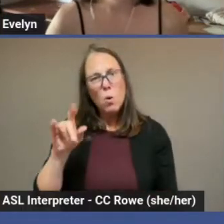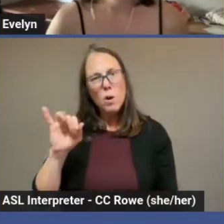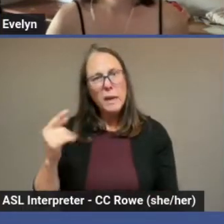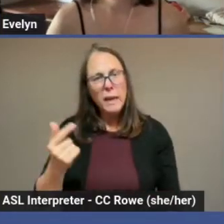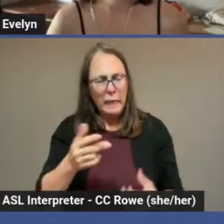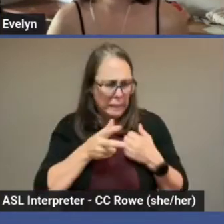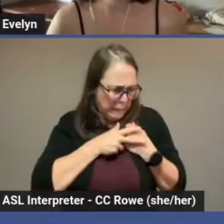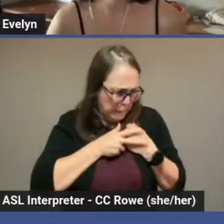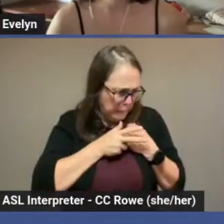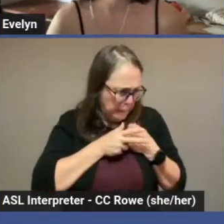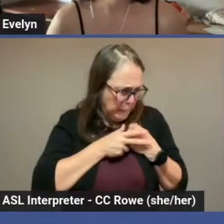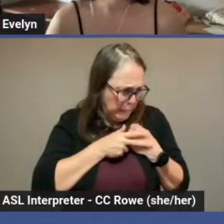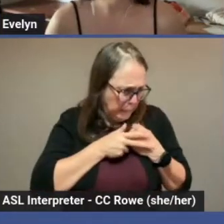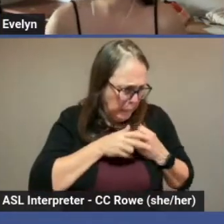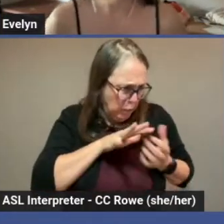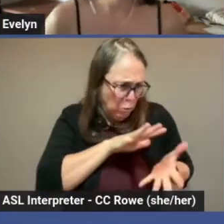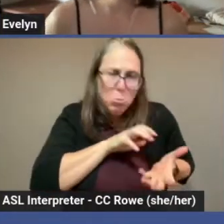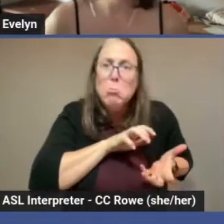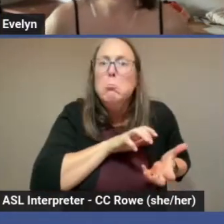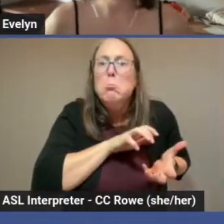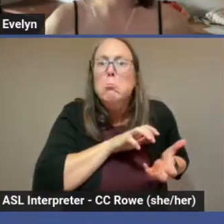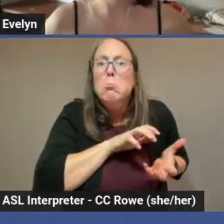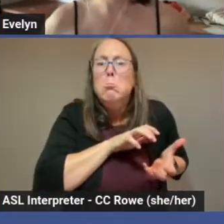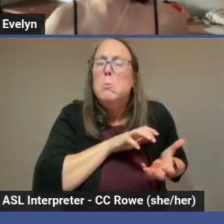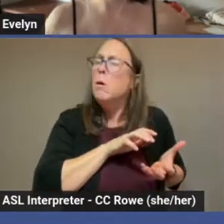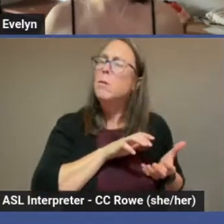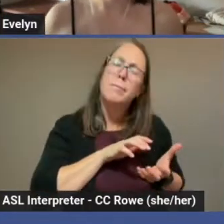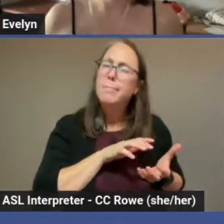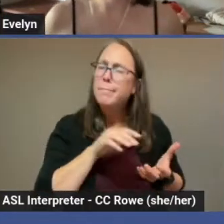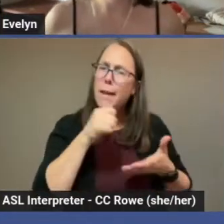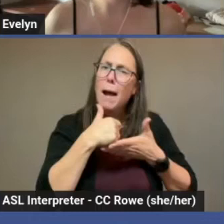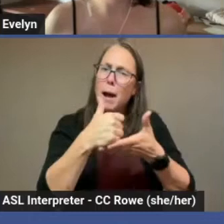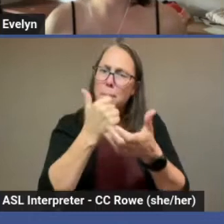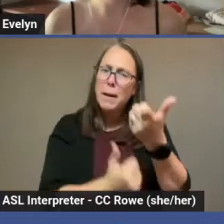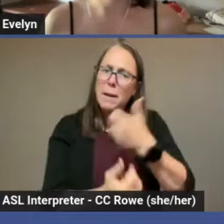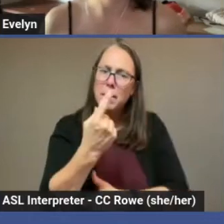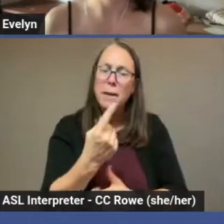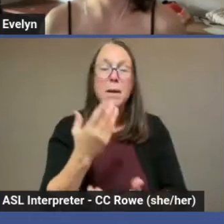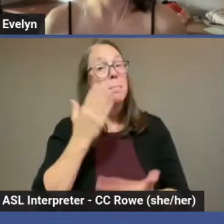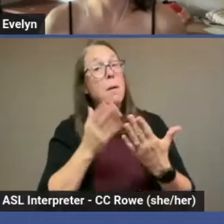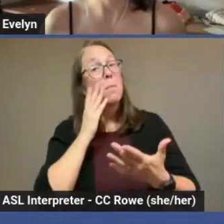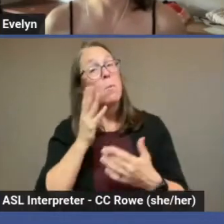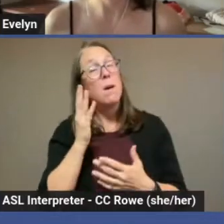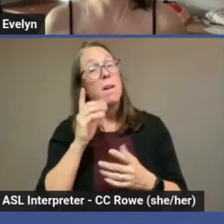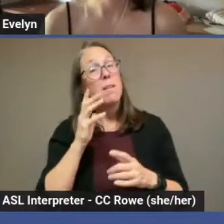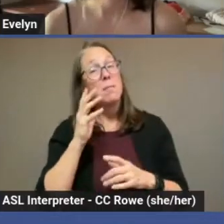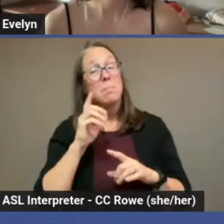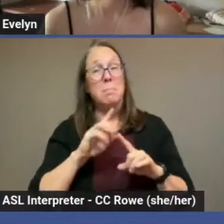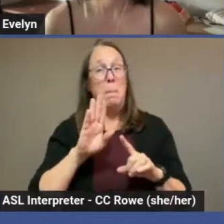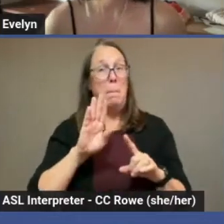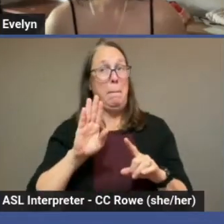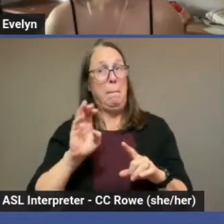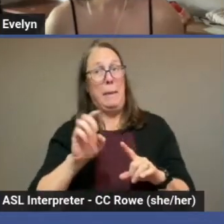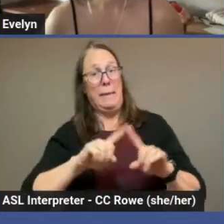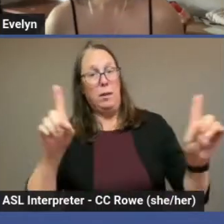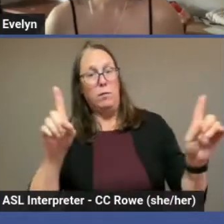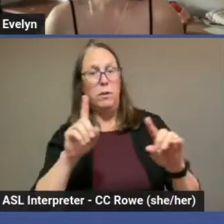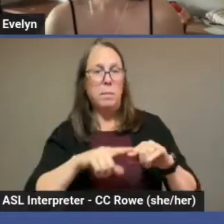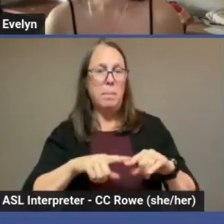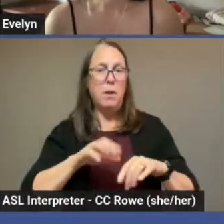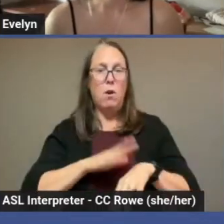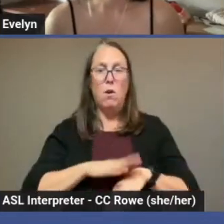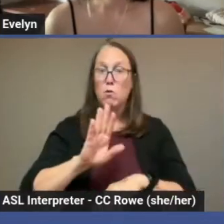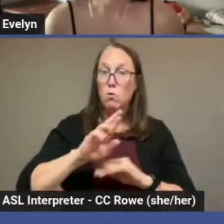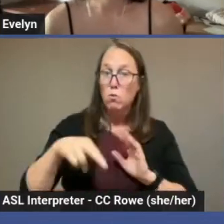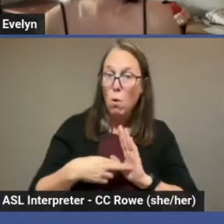differently depending on what you've chosen as your role, what your community looks like and what your goals are. So it